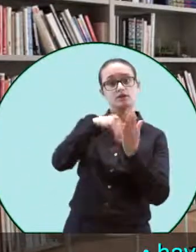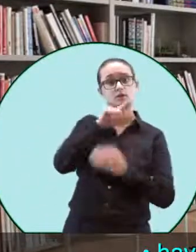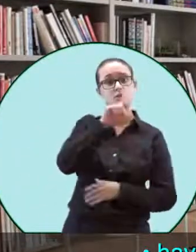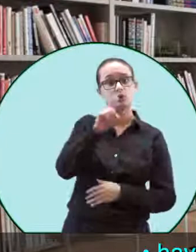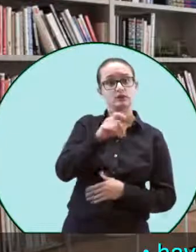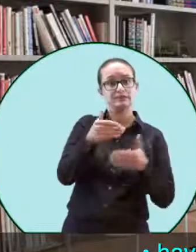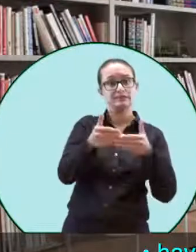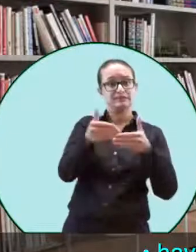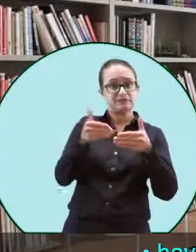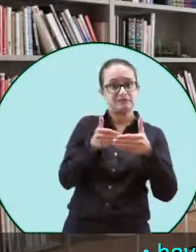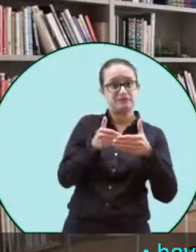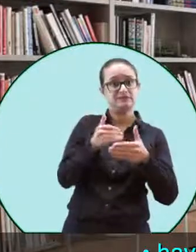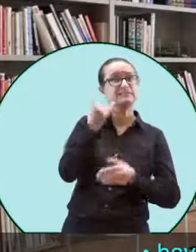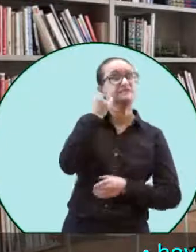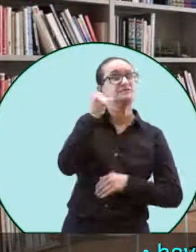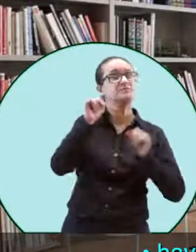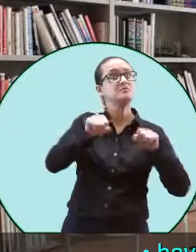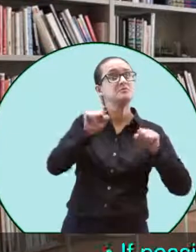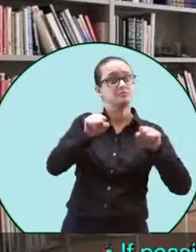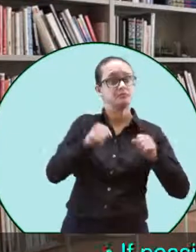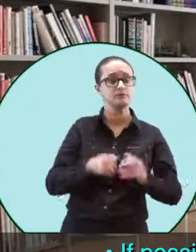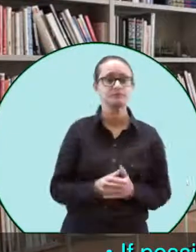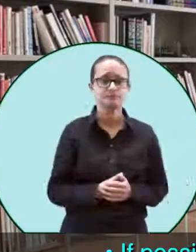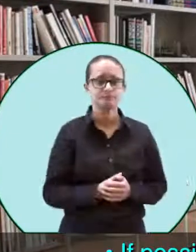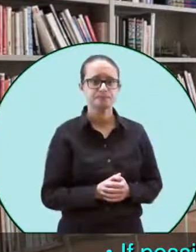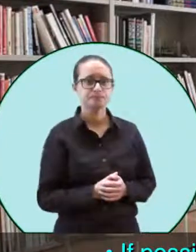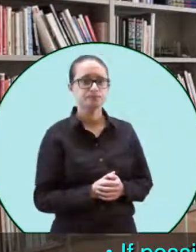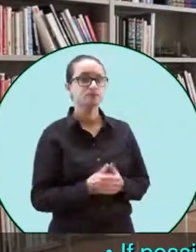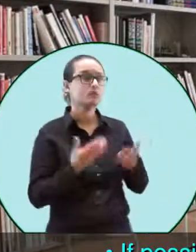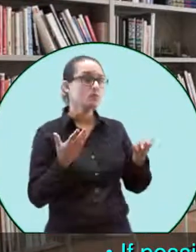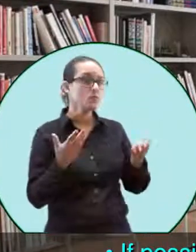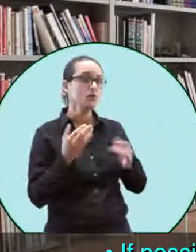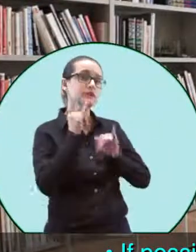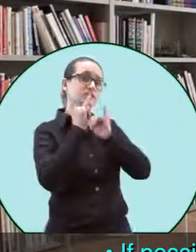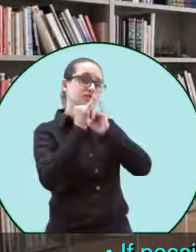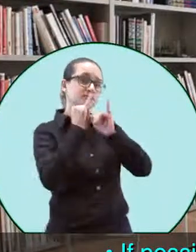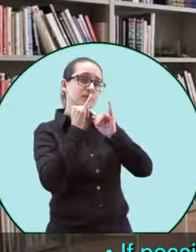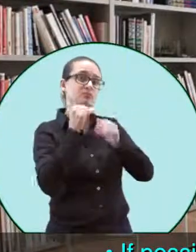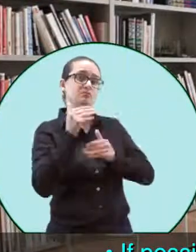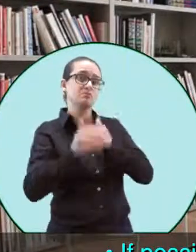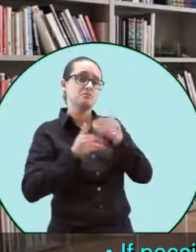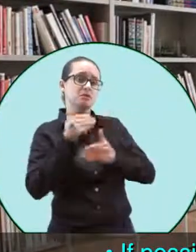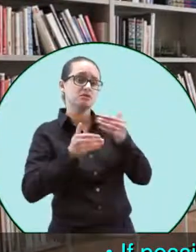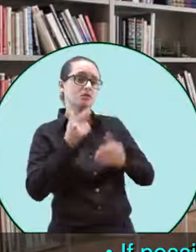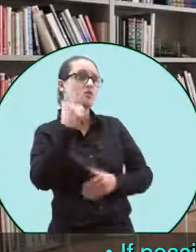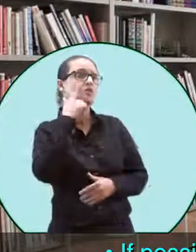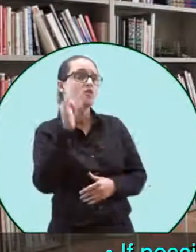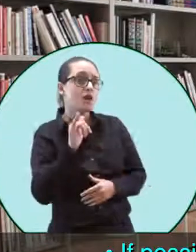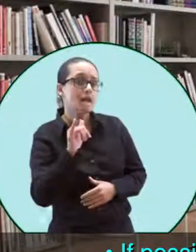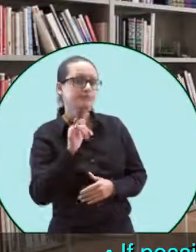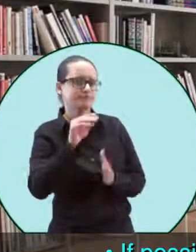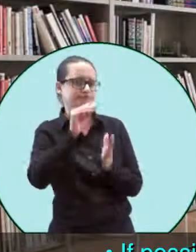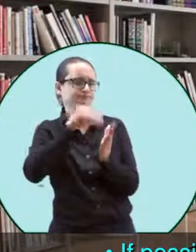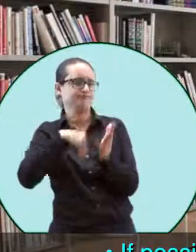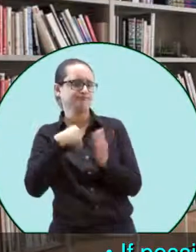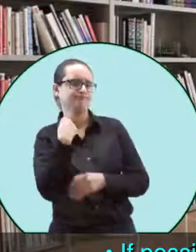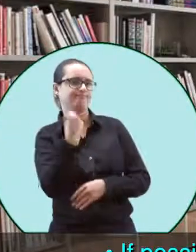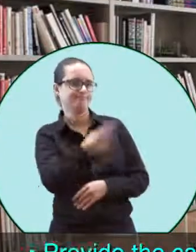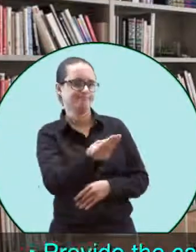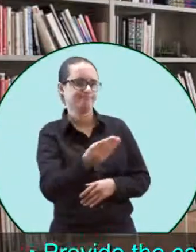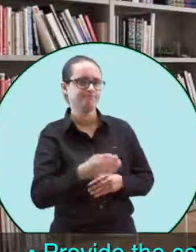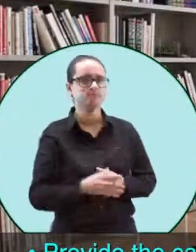interviewer present during that process. If at all possible, you could provide the questions in advance if that's not a test.